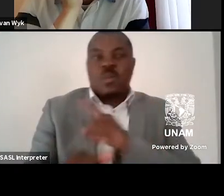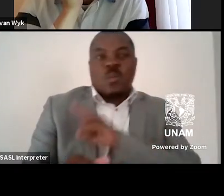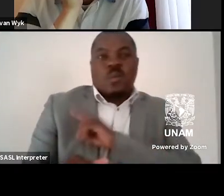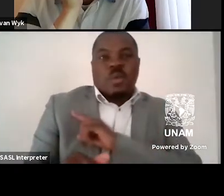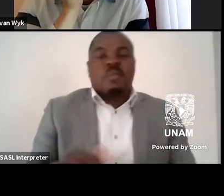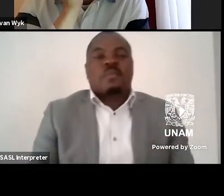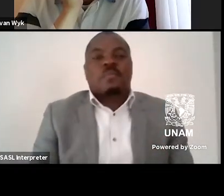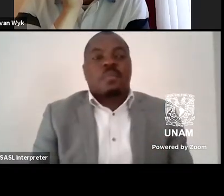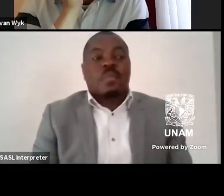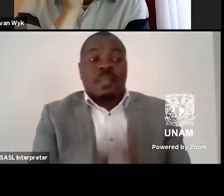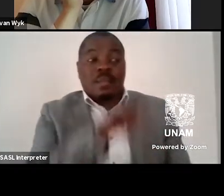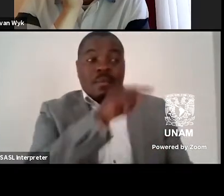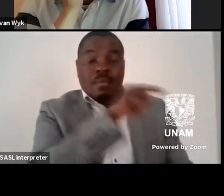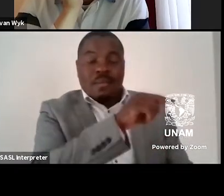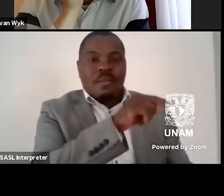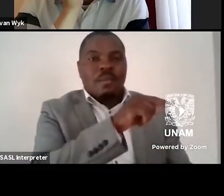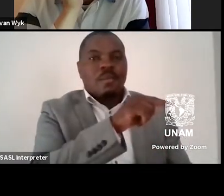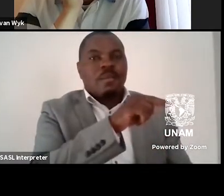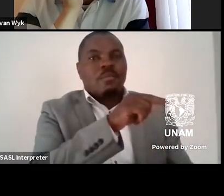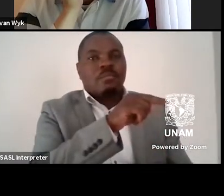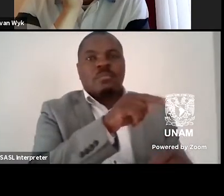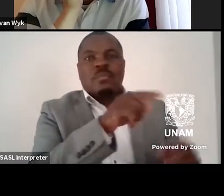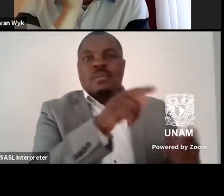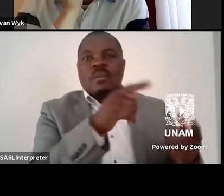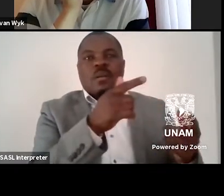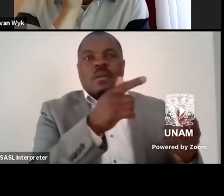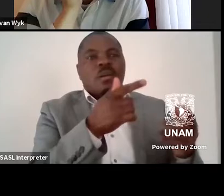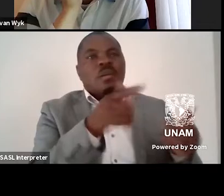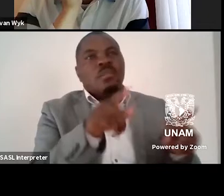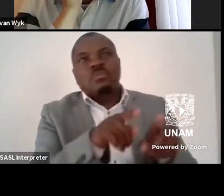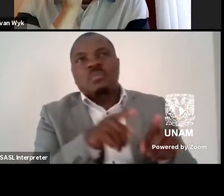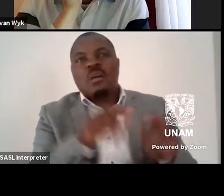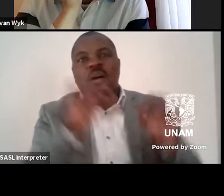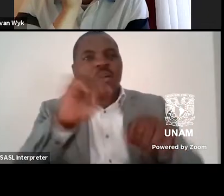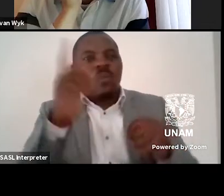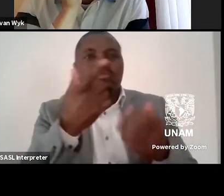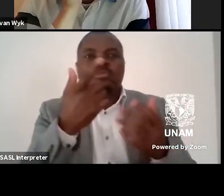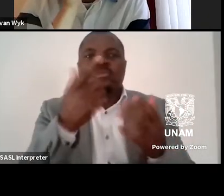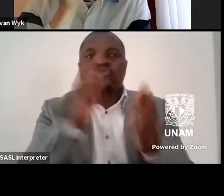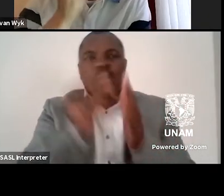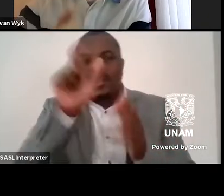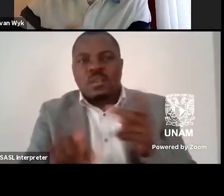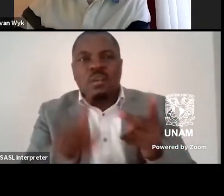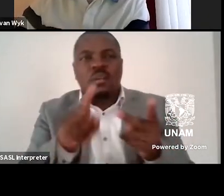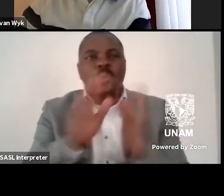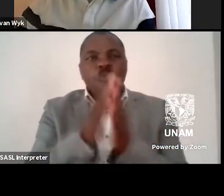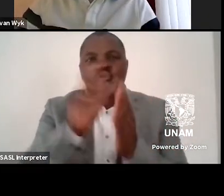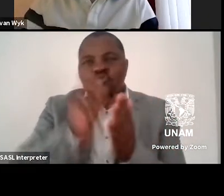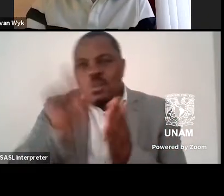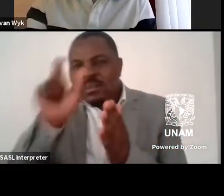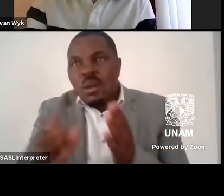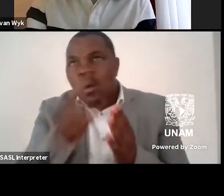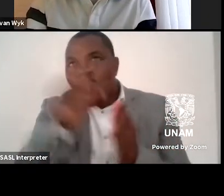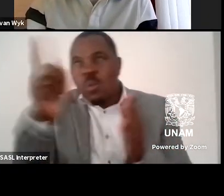to recent poets and writers and novelists to create